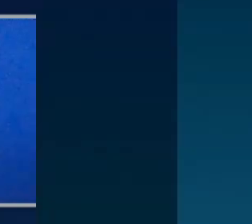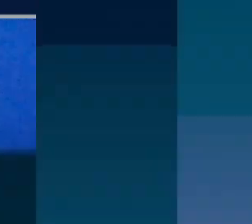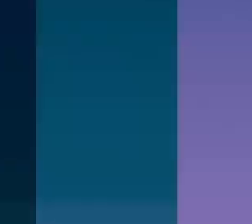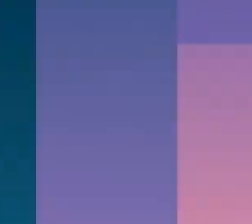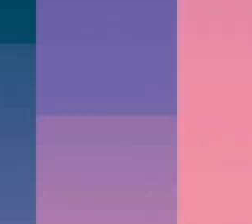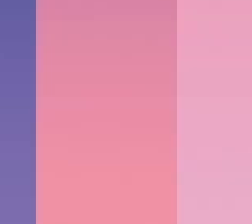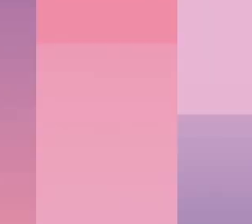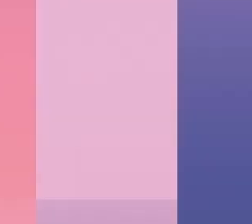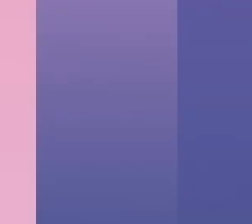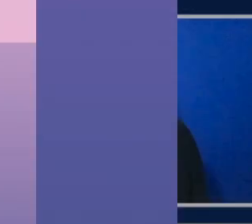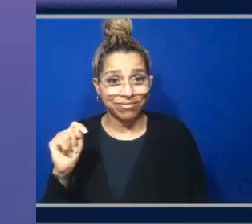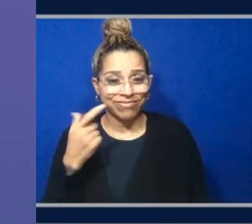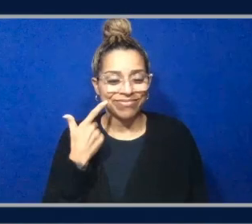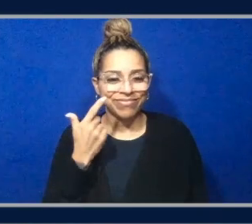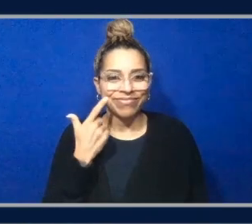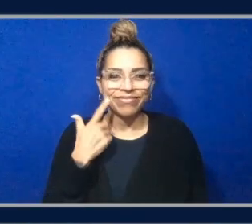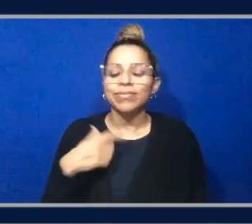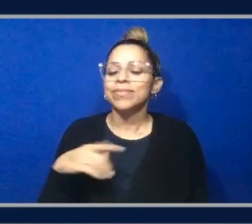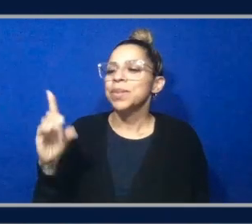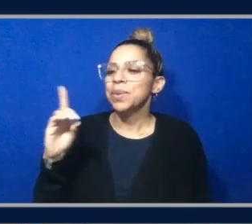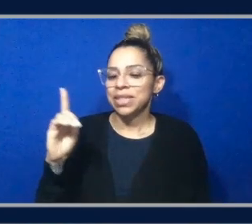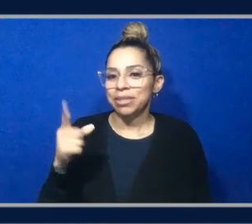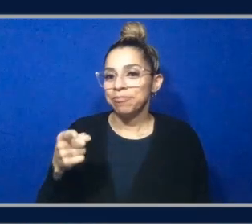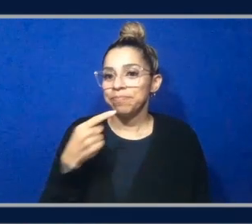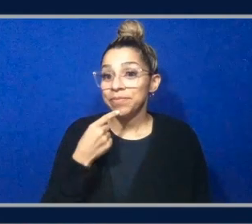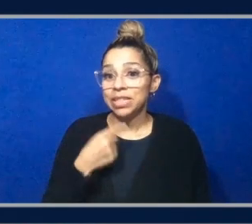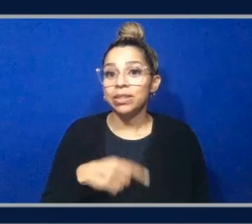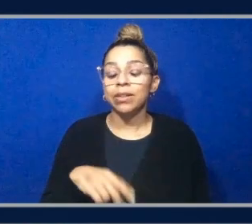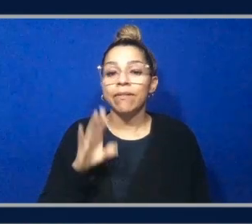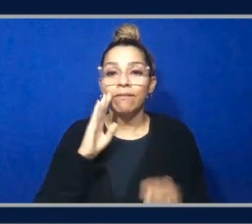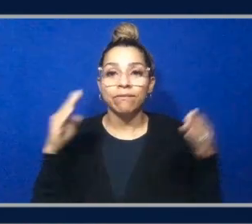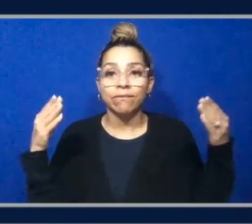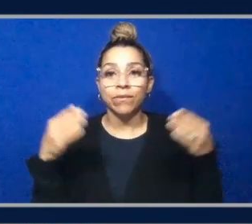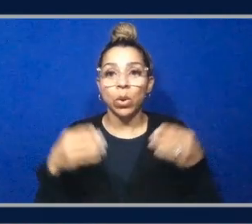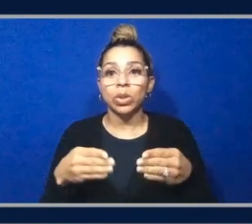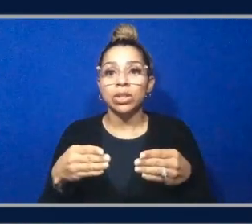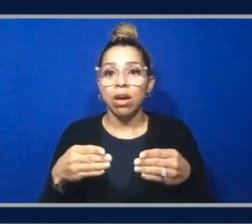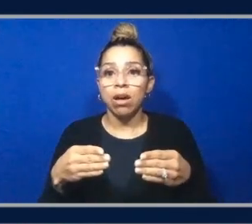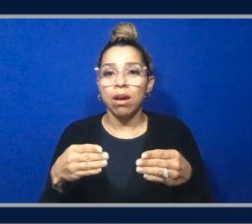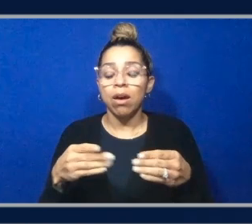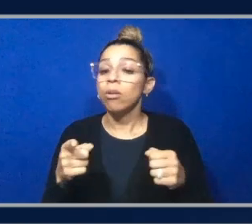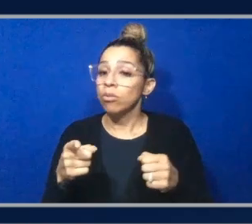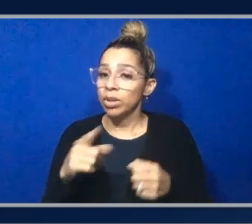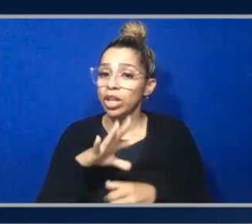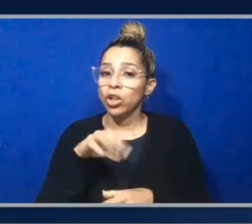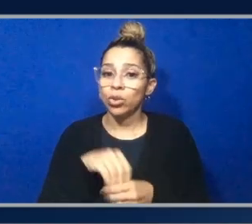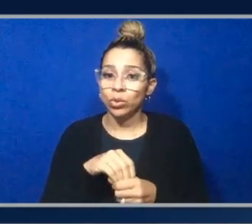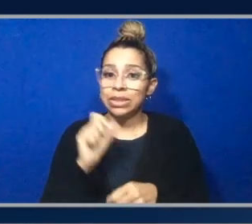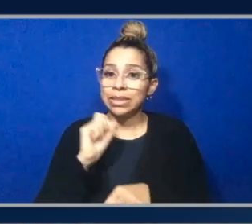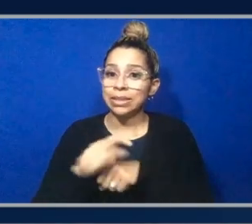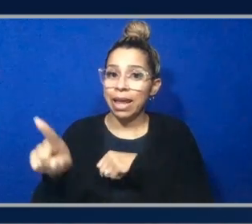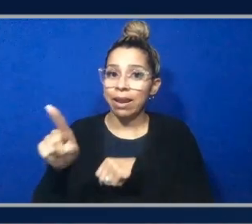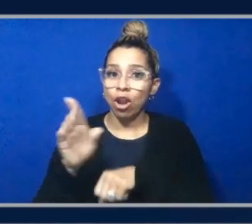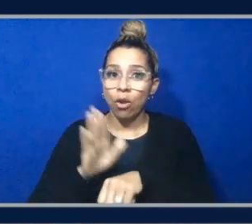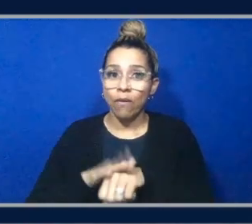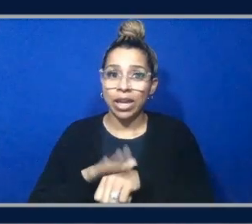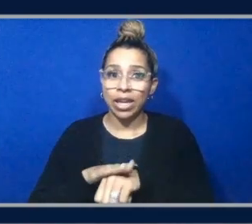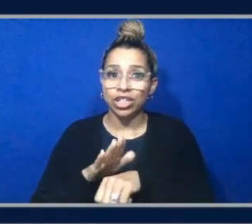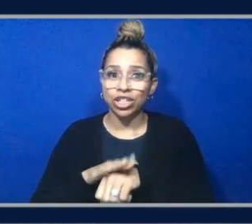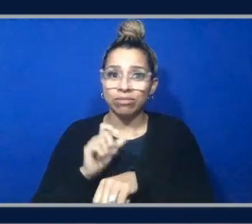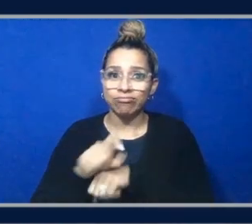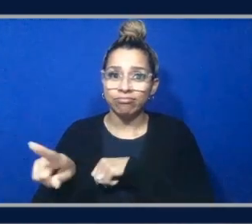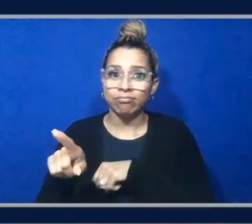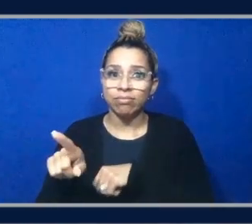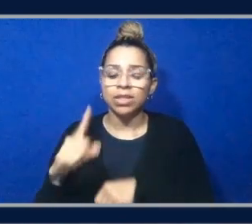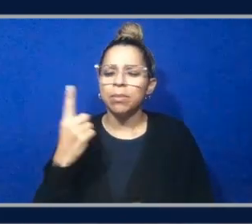is going to be focusing on, it does include send notifications. Okay. Something I noticed, Aaron, is that the